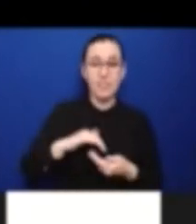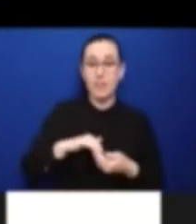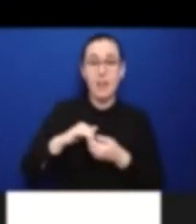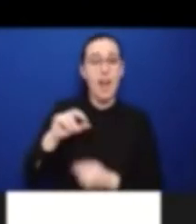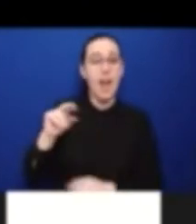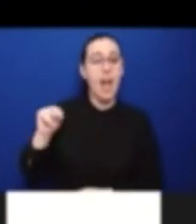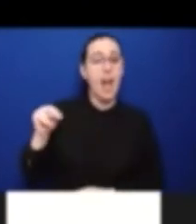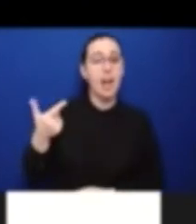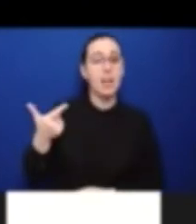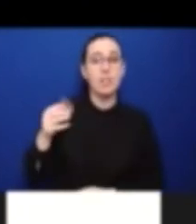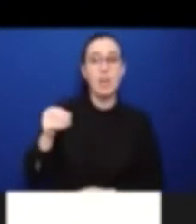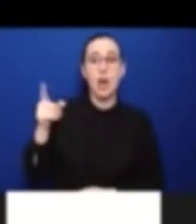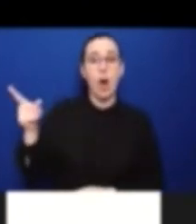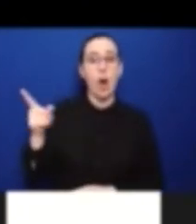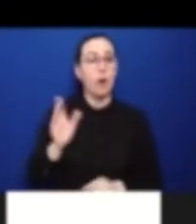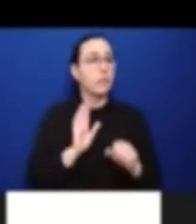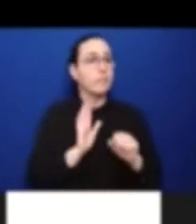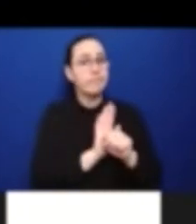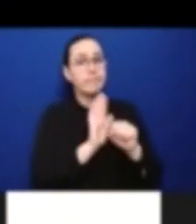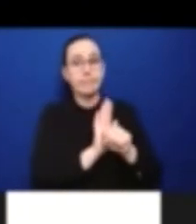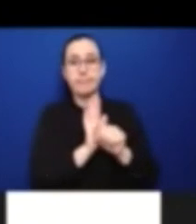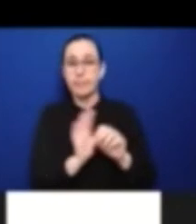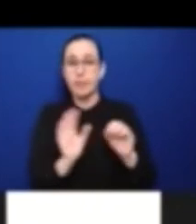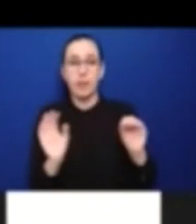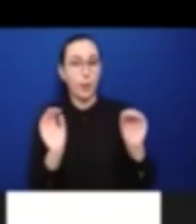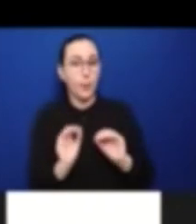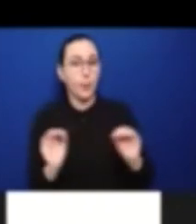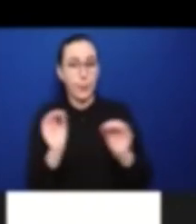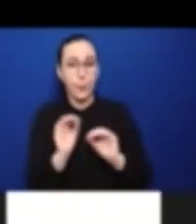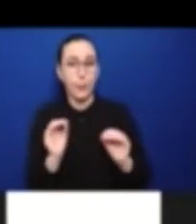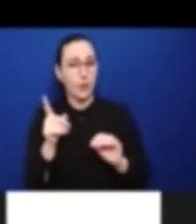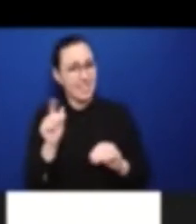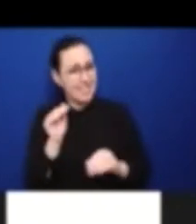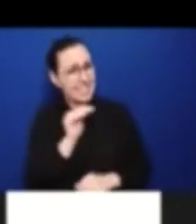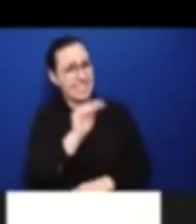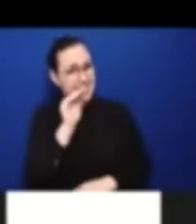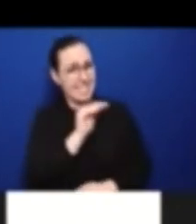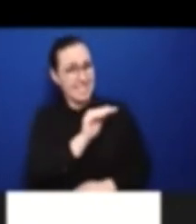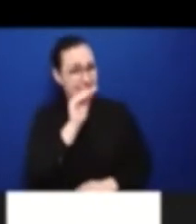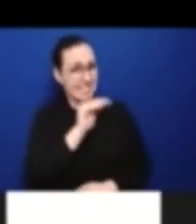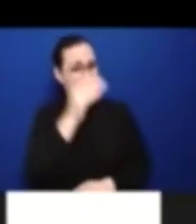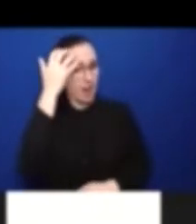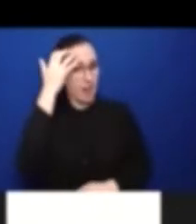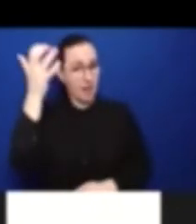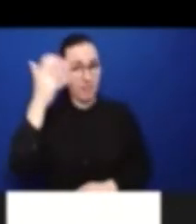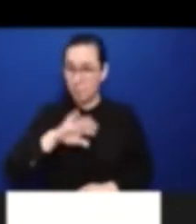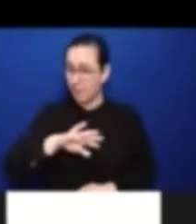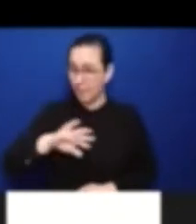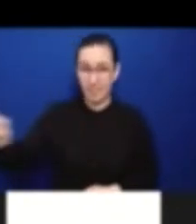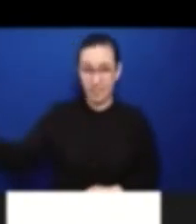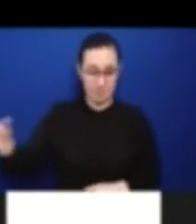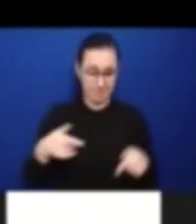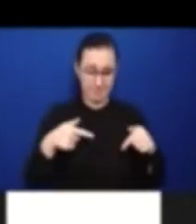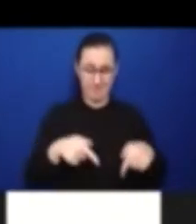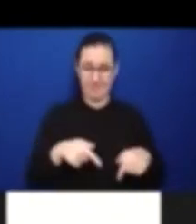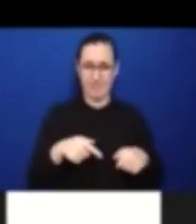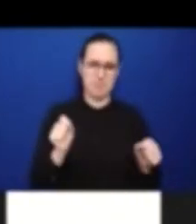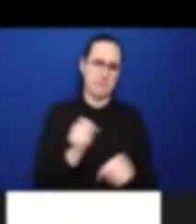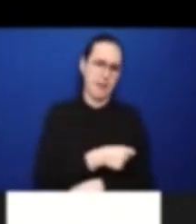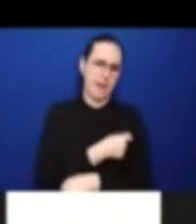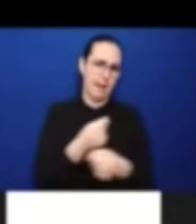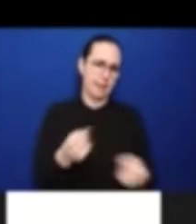capitals. And then I know that you had a very large part in, and it wouldn't have happened without people like you doing that.